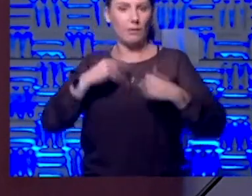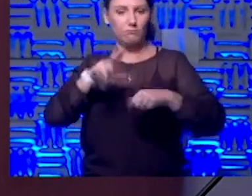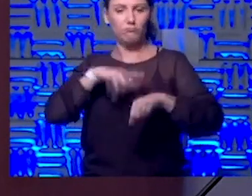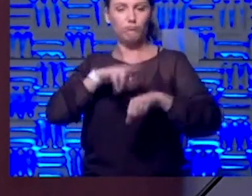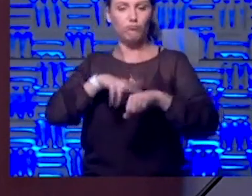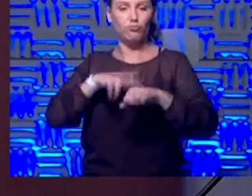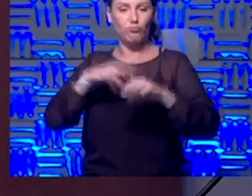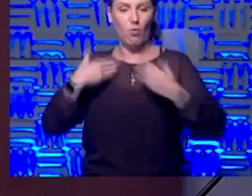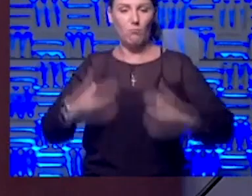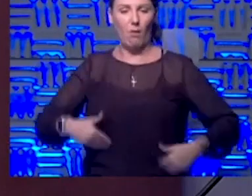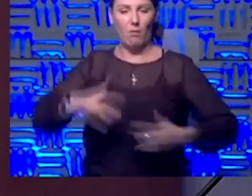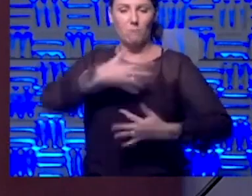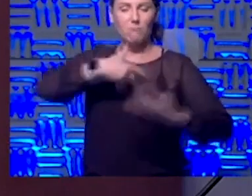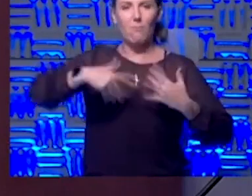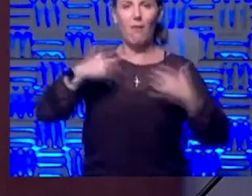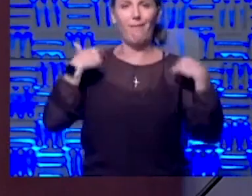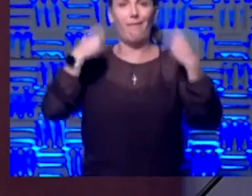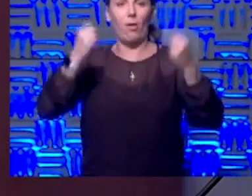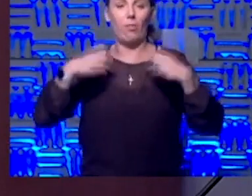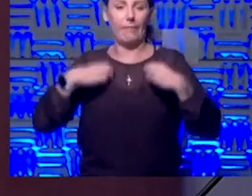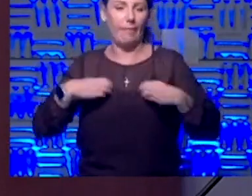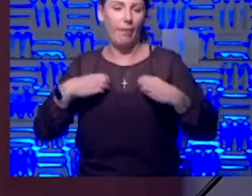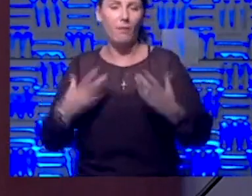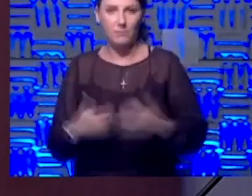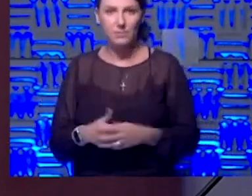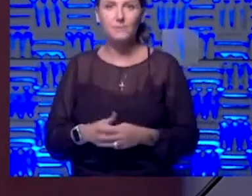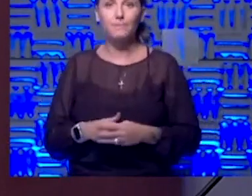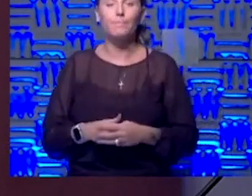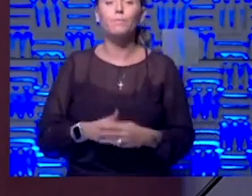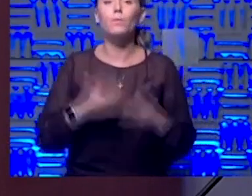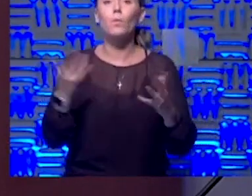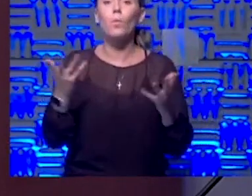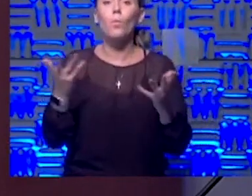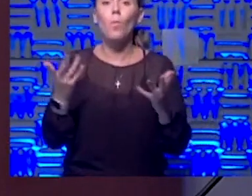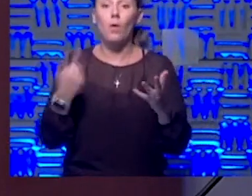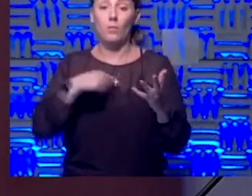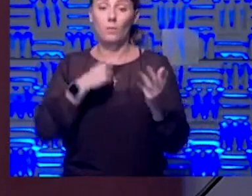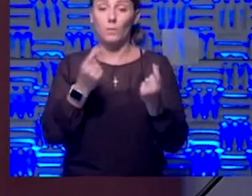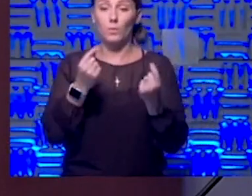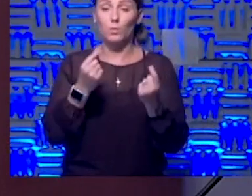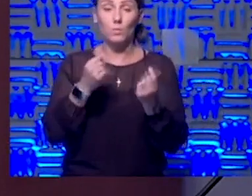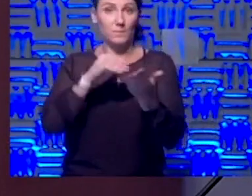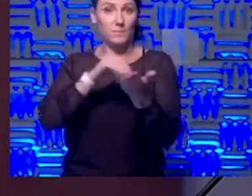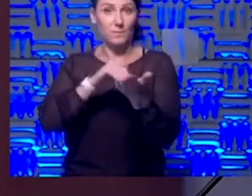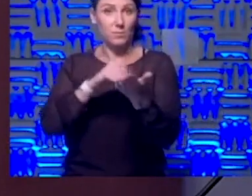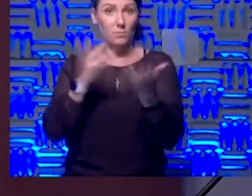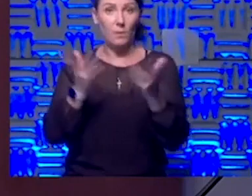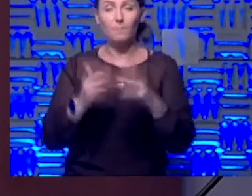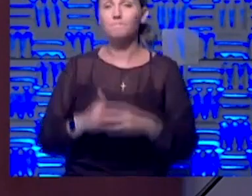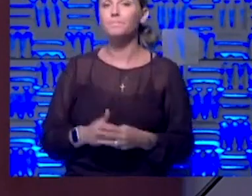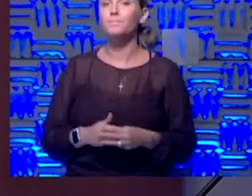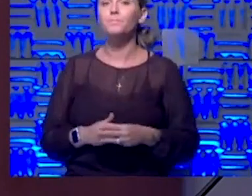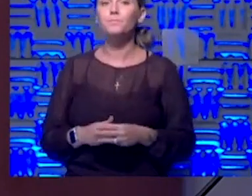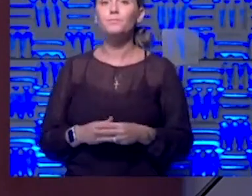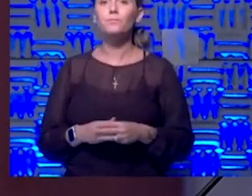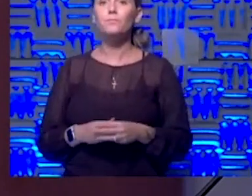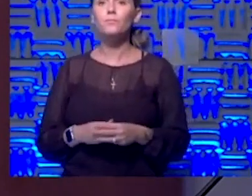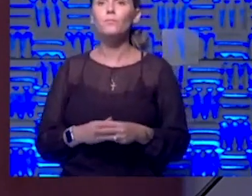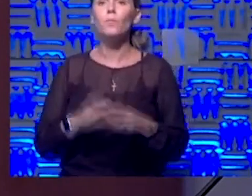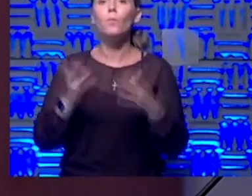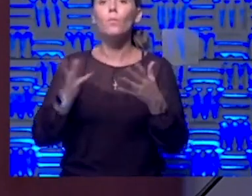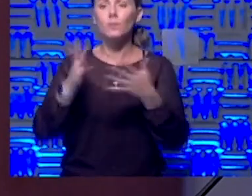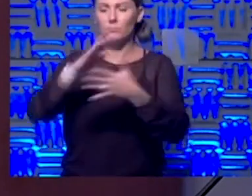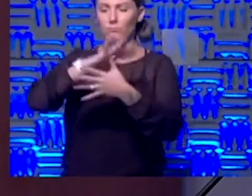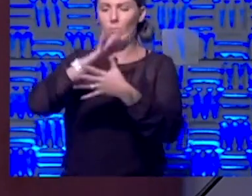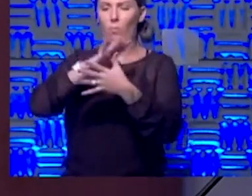healthy lungs. And so I think what we do as physicians typically is we think, what is the primary